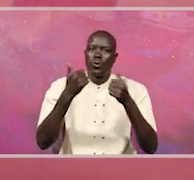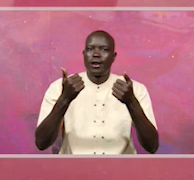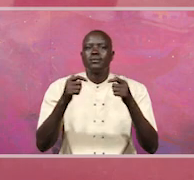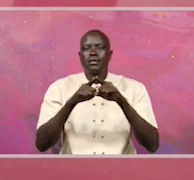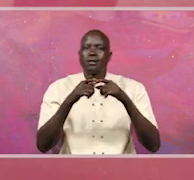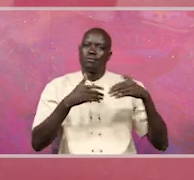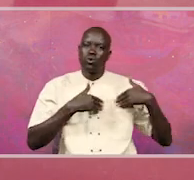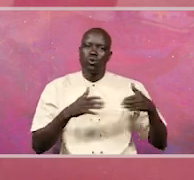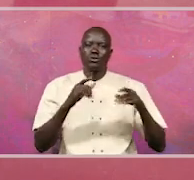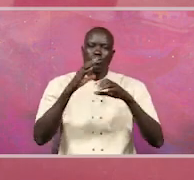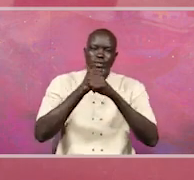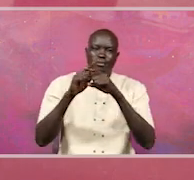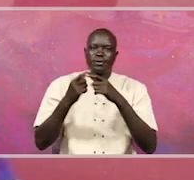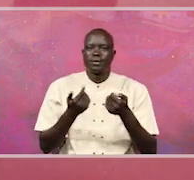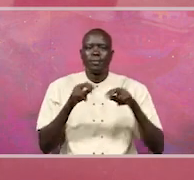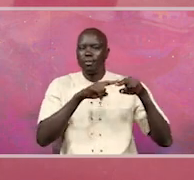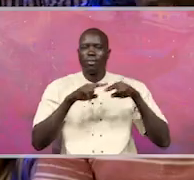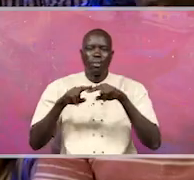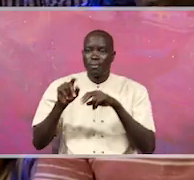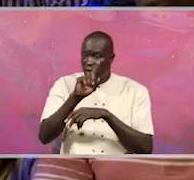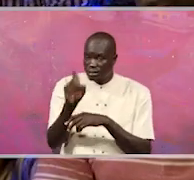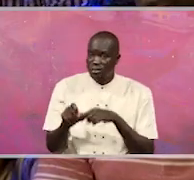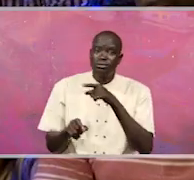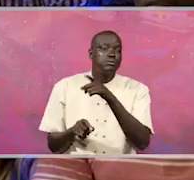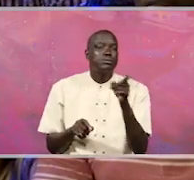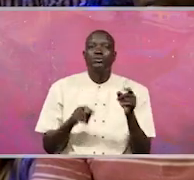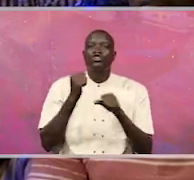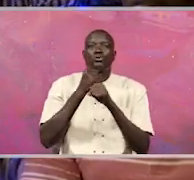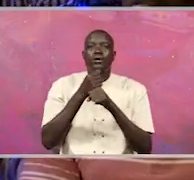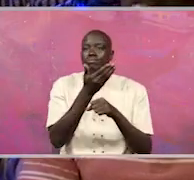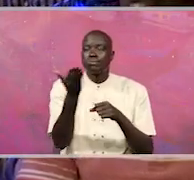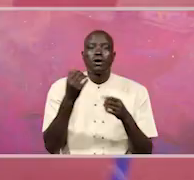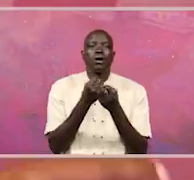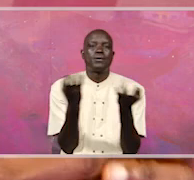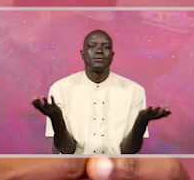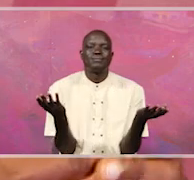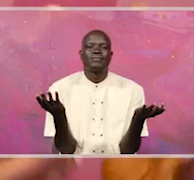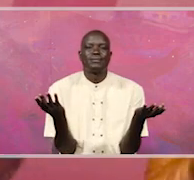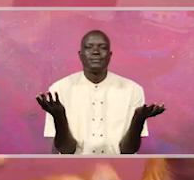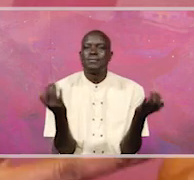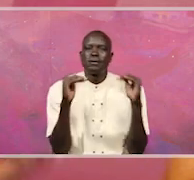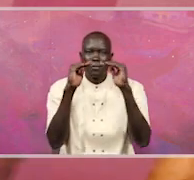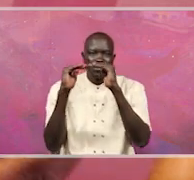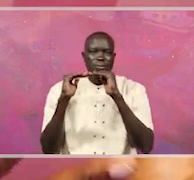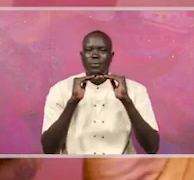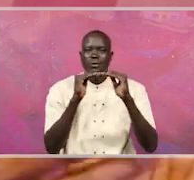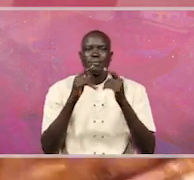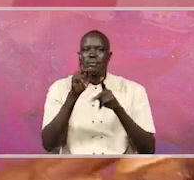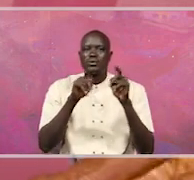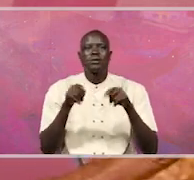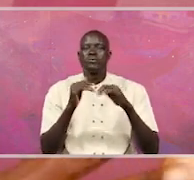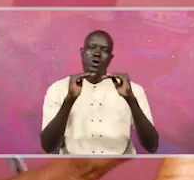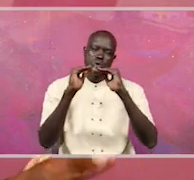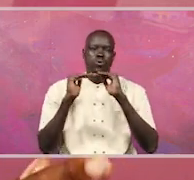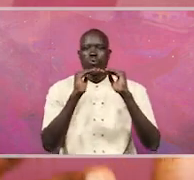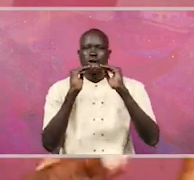tranquility, people sitting here, but, I mean, if you were to ask how many of them actually have jobs, I mean, because, again, tranquility shouldn't just be a matter of people coming and sitting here. But